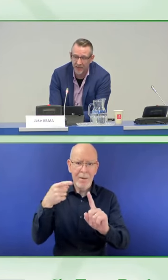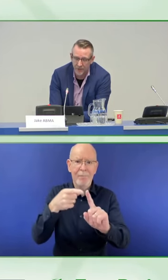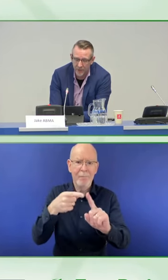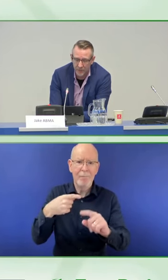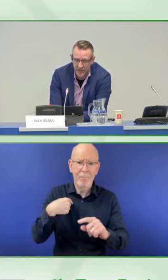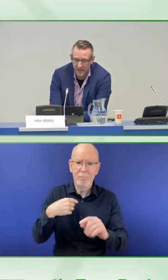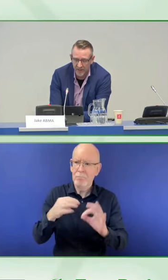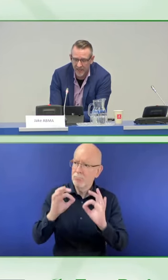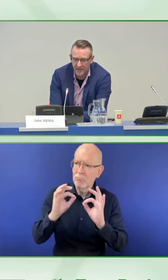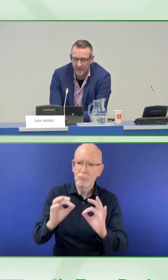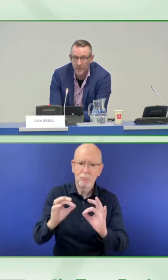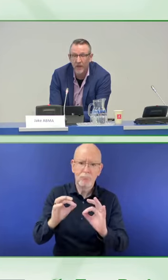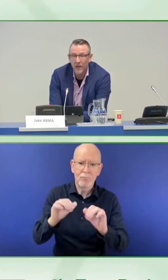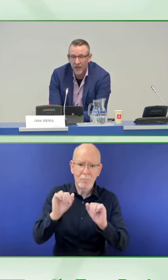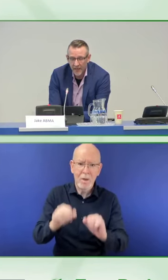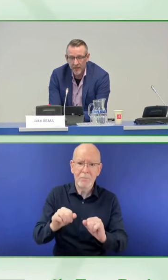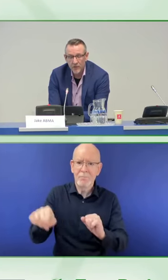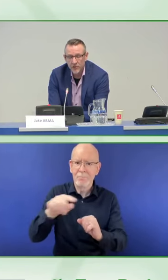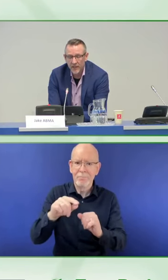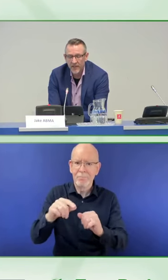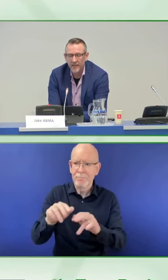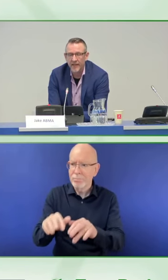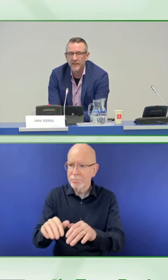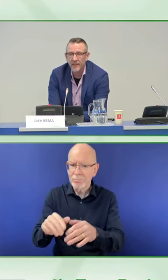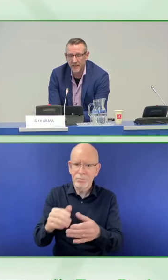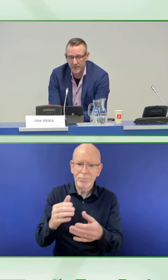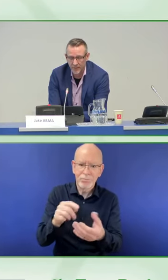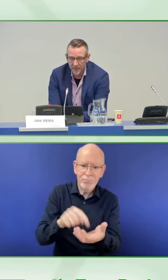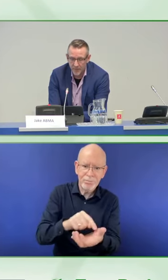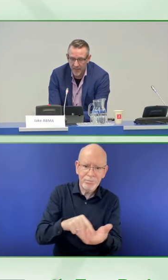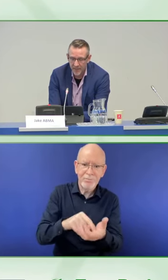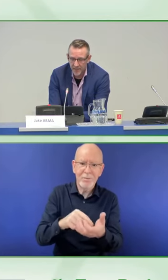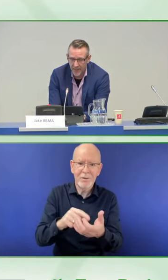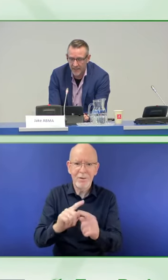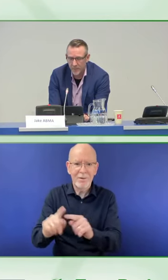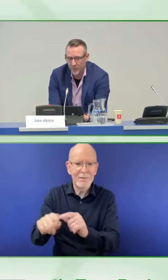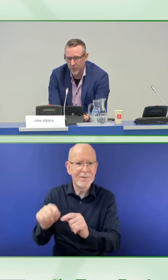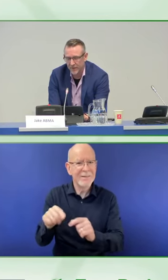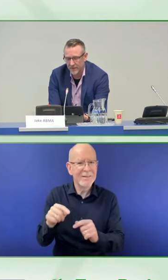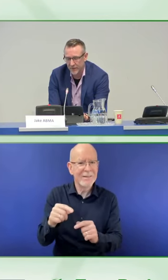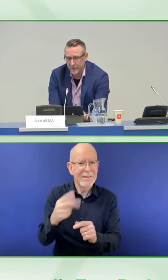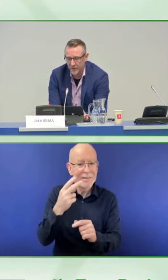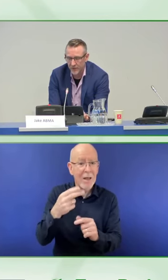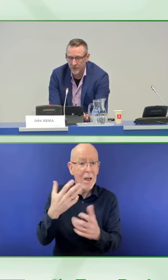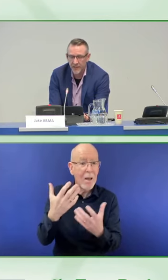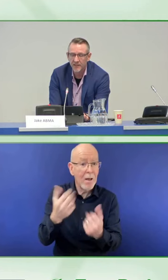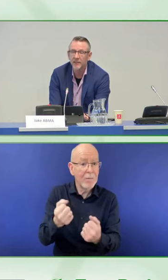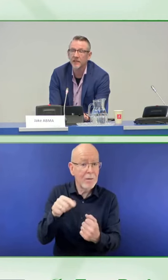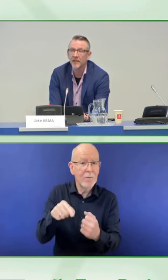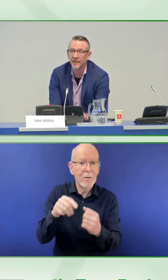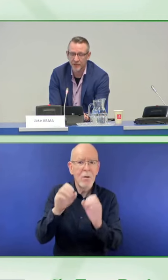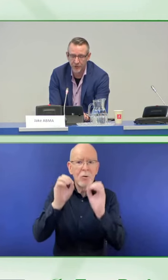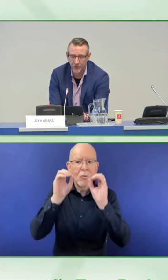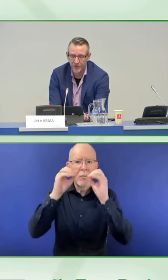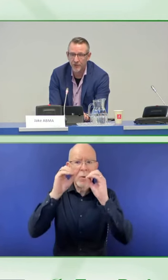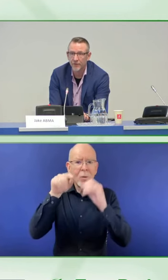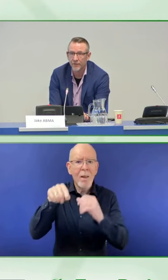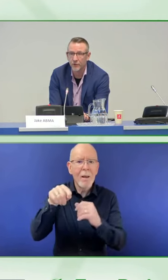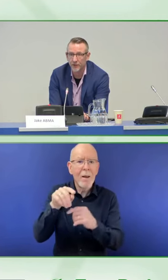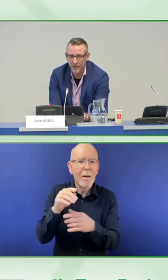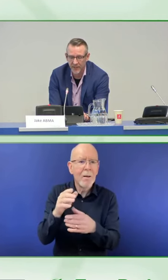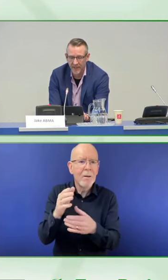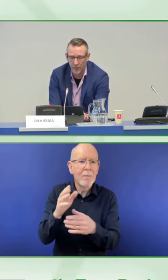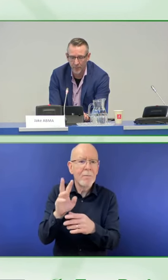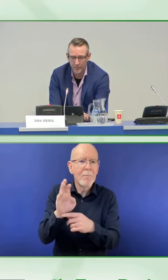print them out and grab when desired. And also a dedicated accessibility page guides people with different functional needs in their search